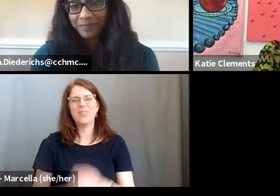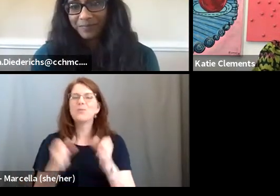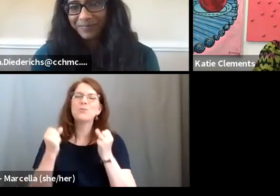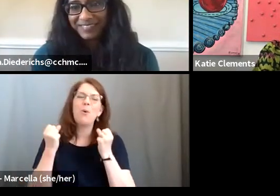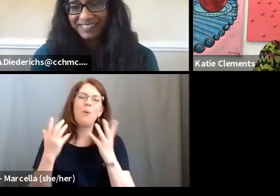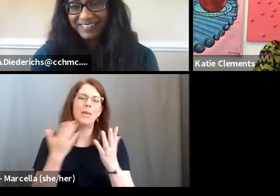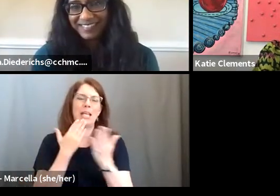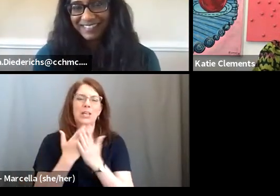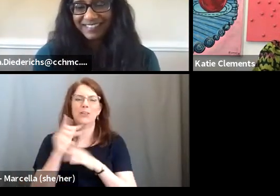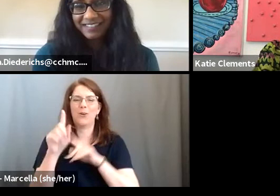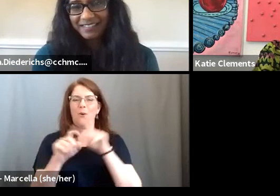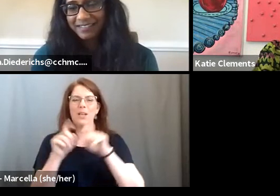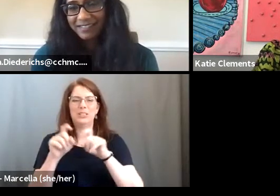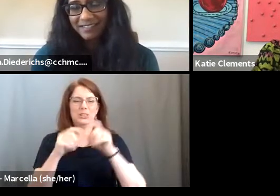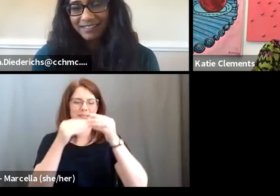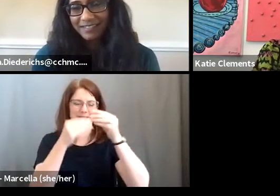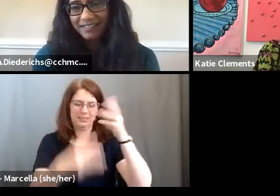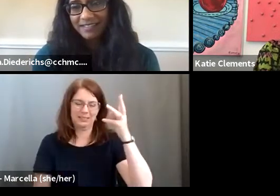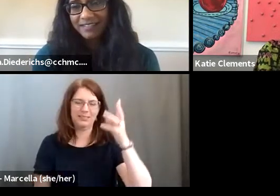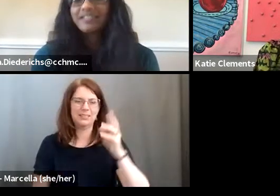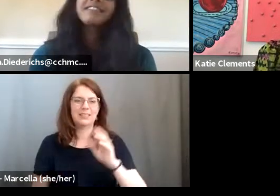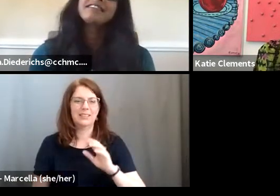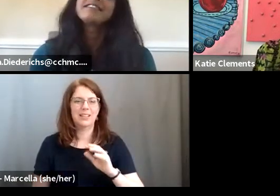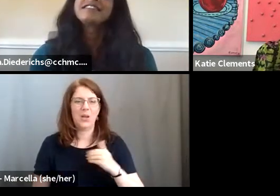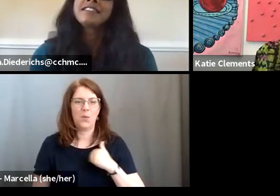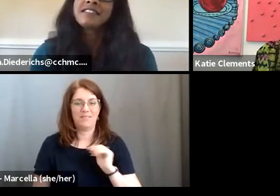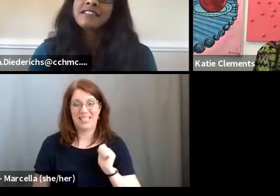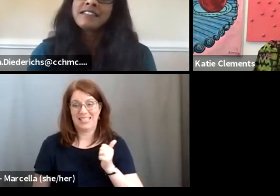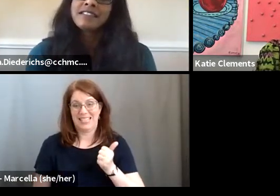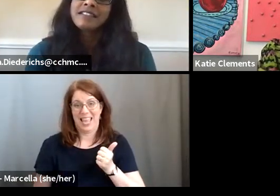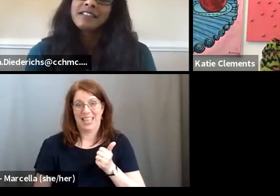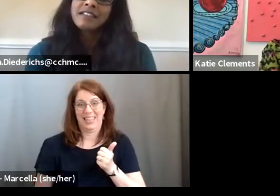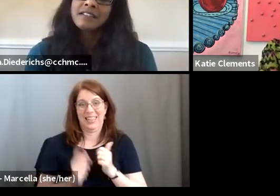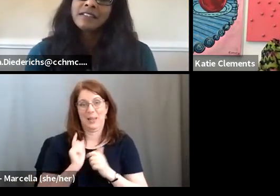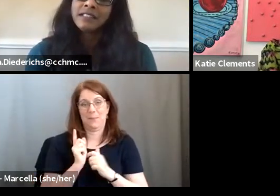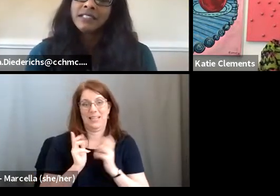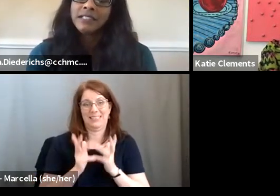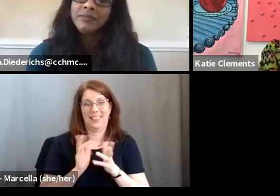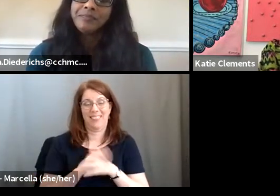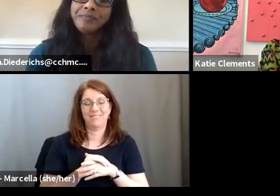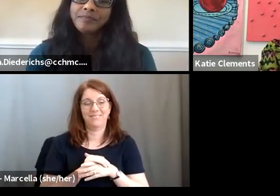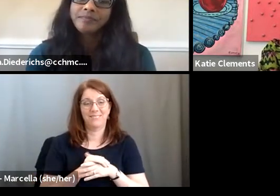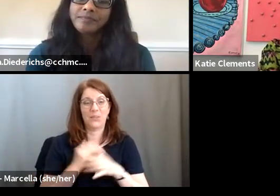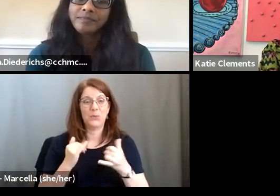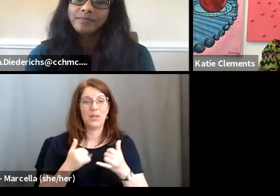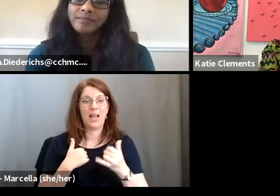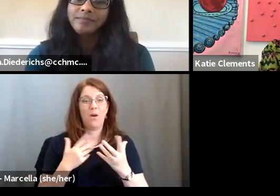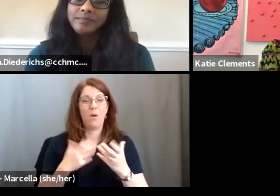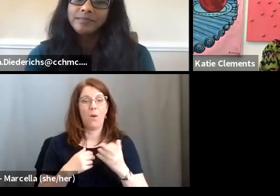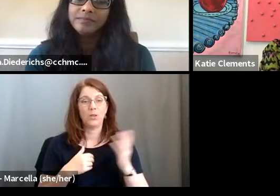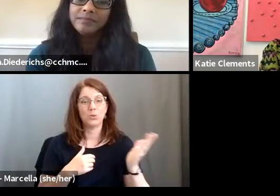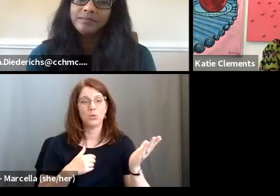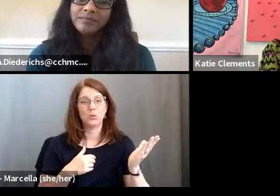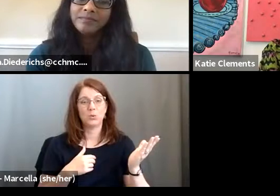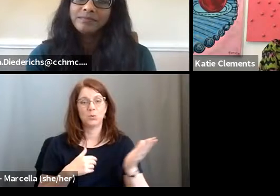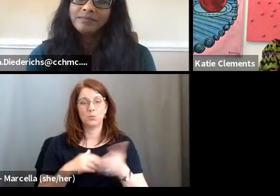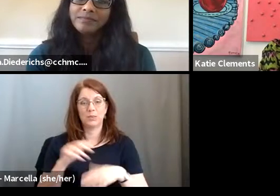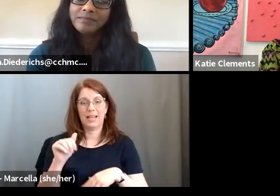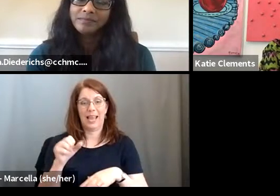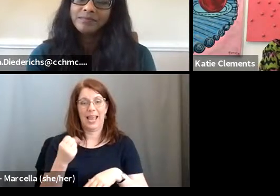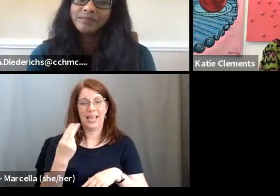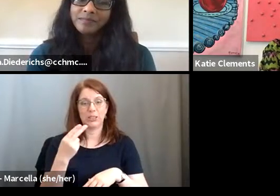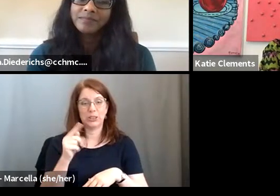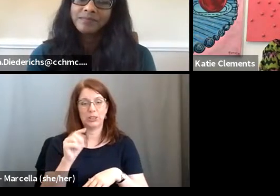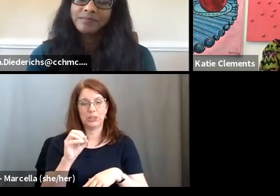questions that have been going on and, um, we only have 10 minutes left. So what I do actually want to do is I want to bring in Ashton and Brooke,